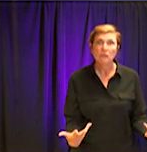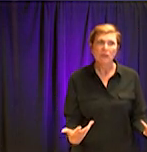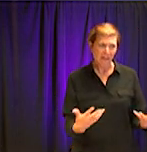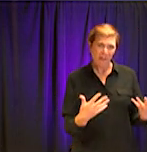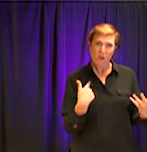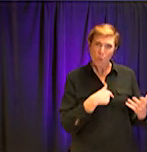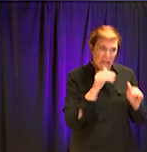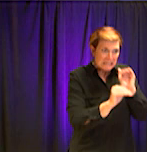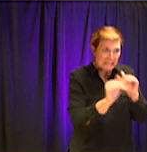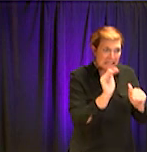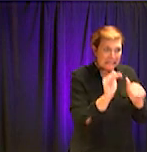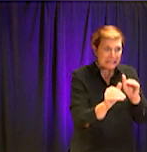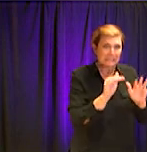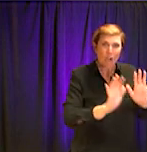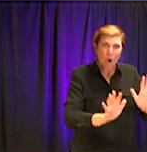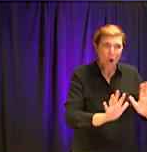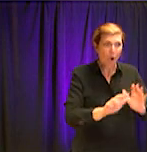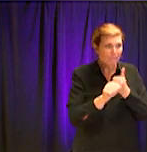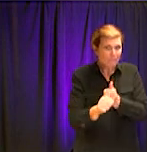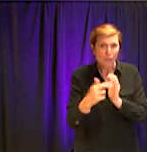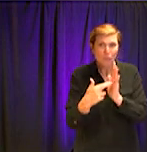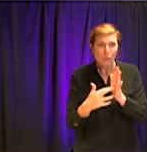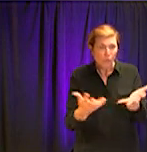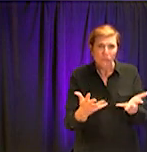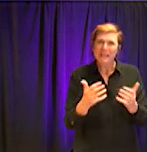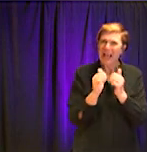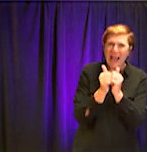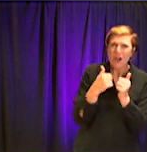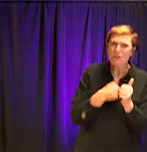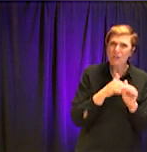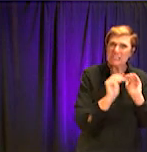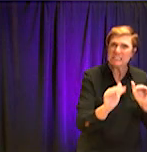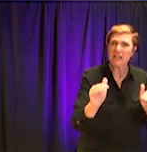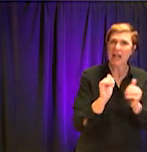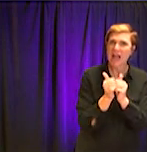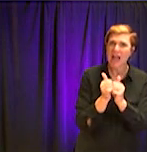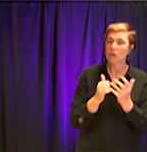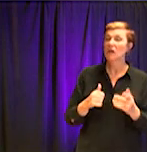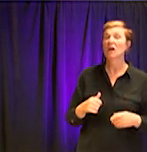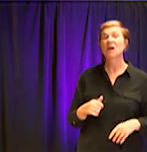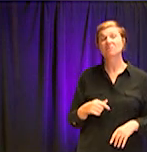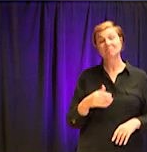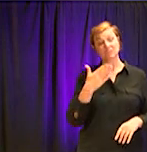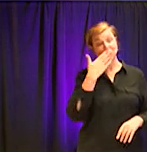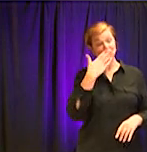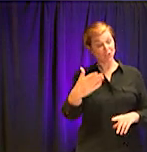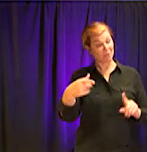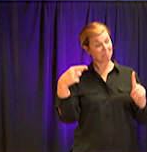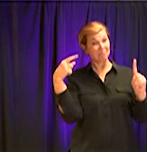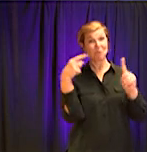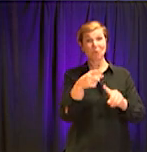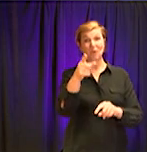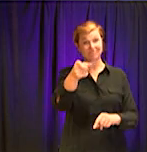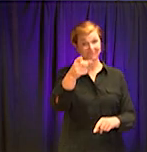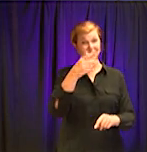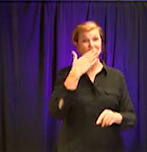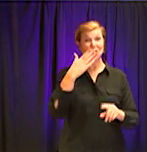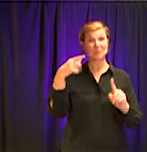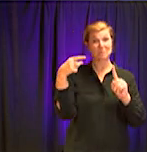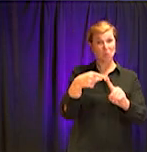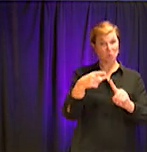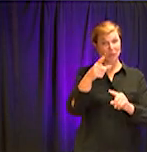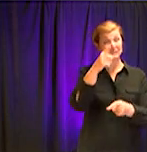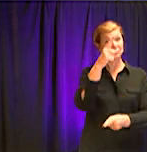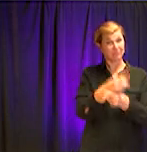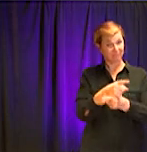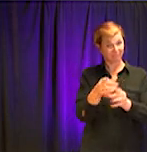change their minds and actually comply? Well, I, I'm glad, I'm glad that you raised that point. Um, it's, uh, and, and for the very reason that you mentioned it.